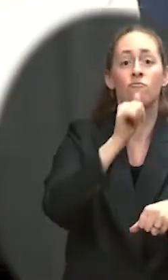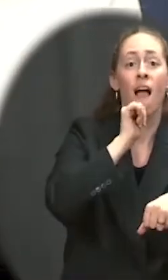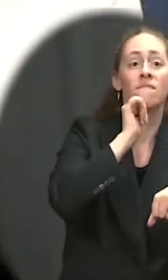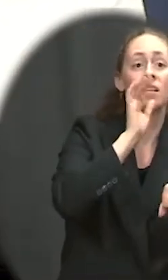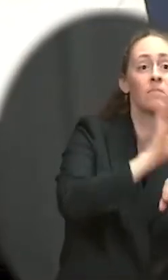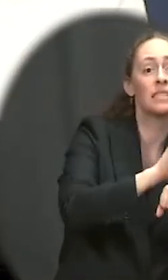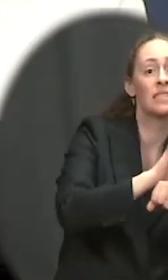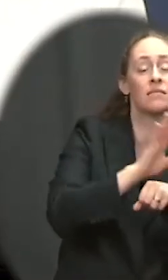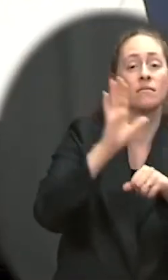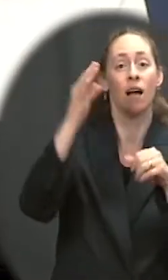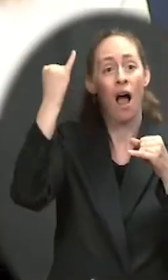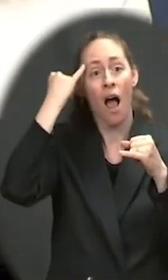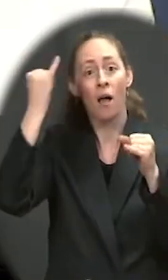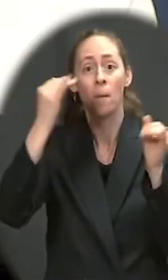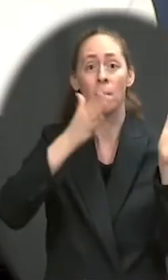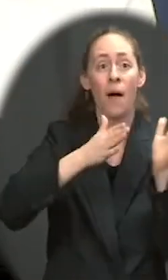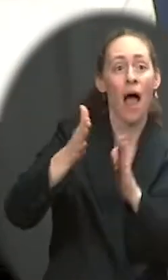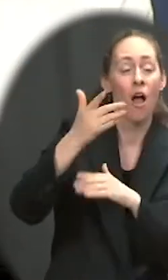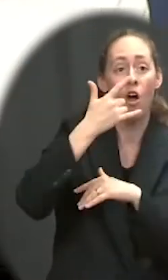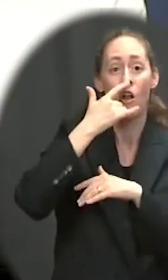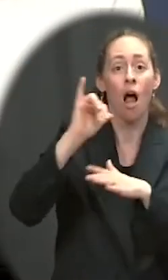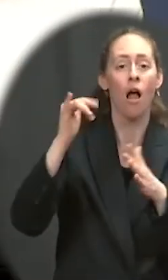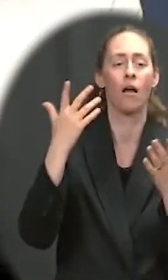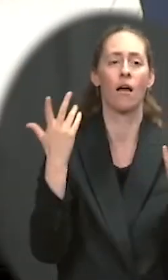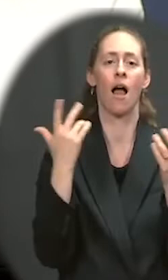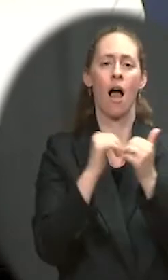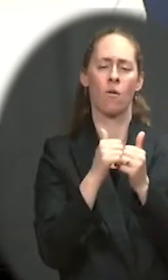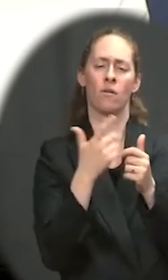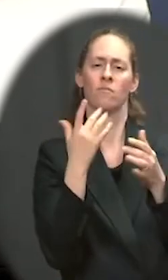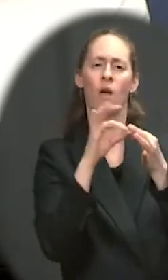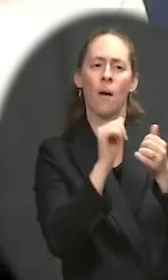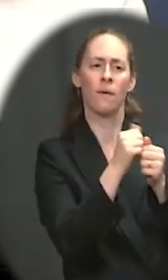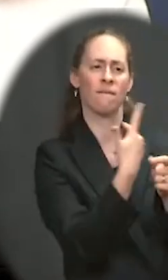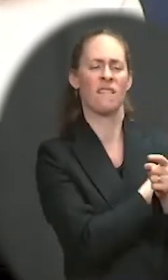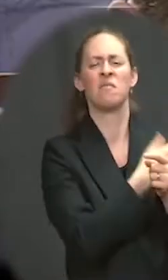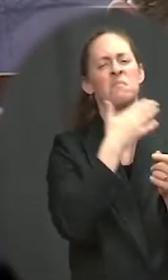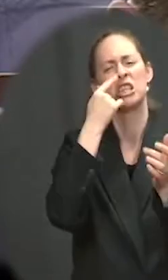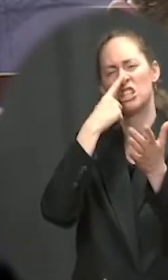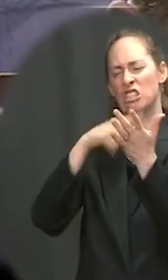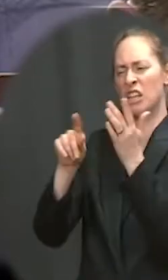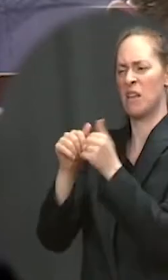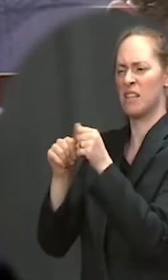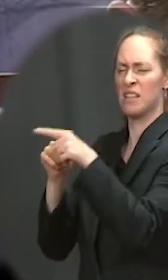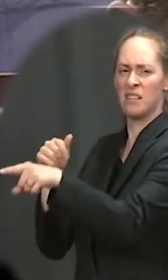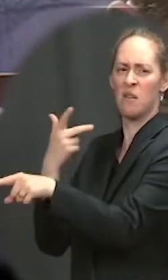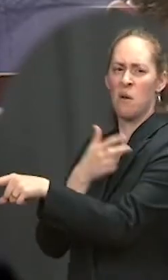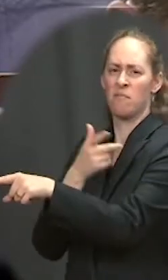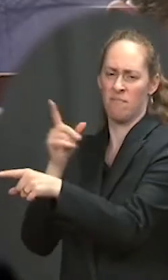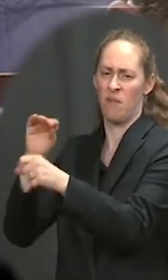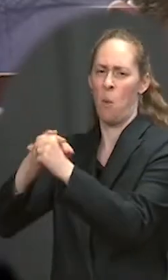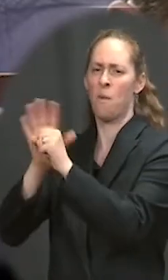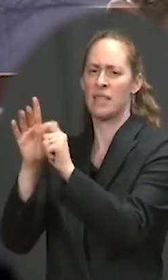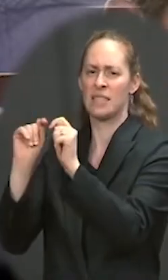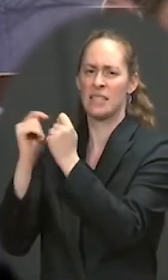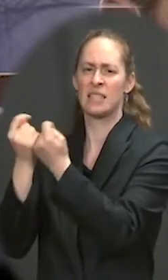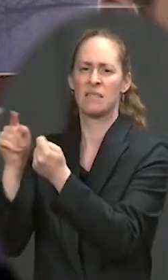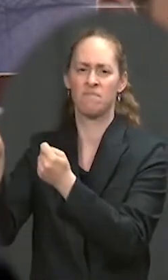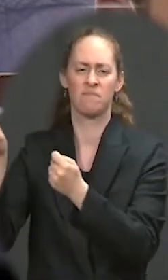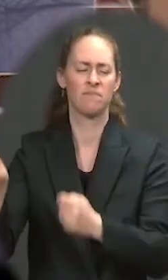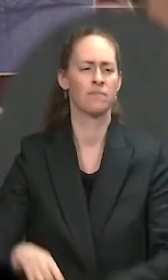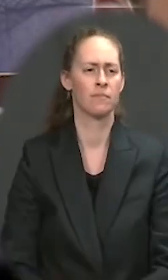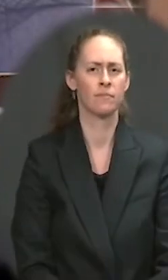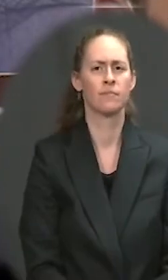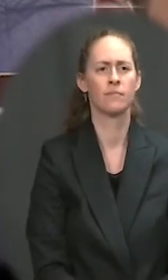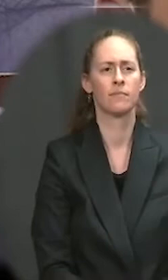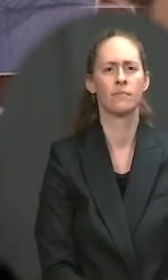forward once people are vaccinated. But I will check with them on that. Okay. And then the other question, if I can follow up on the debt